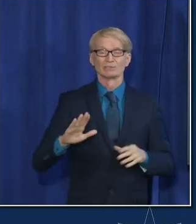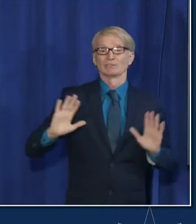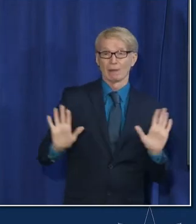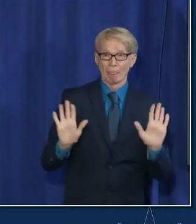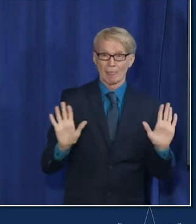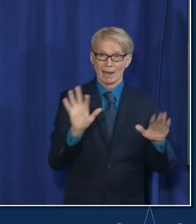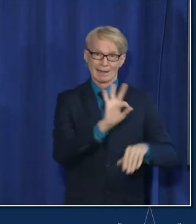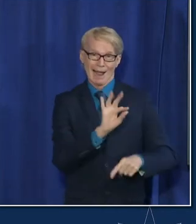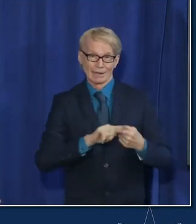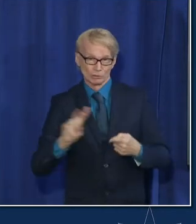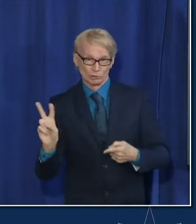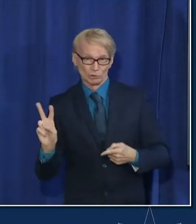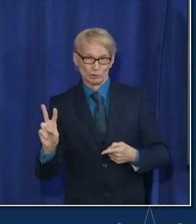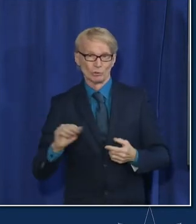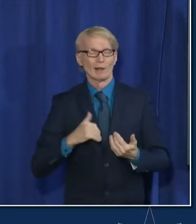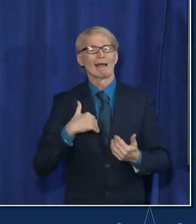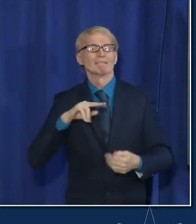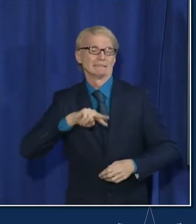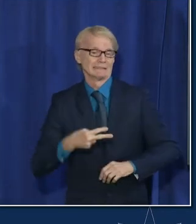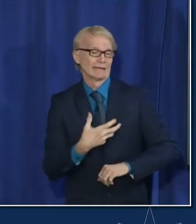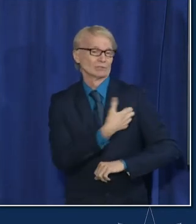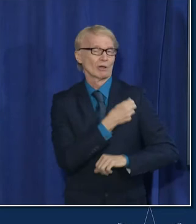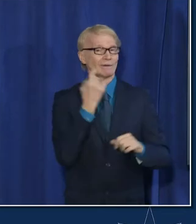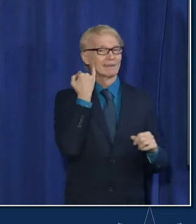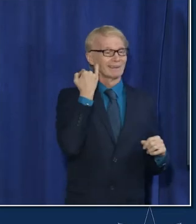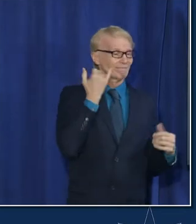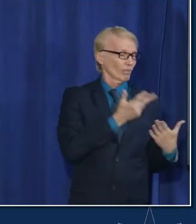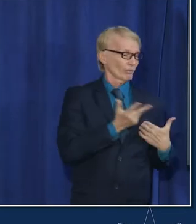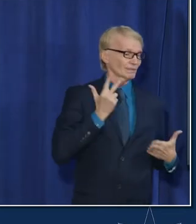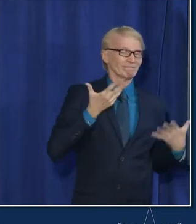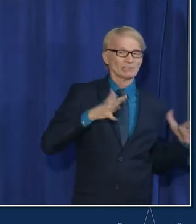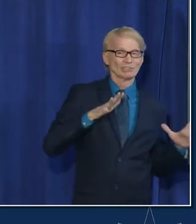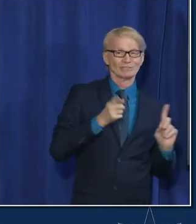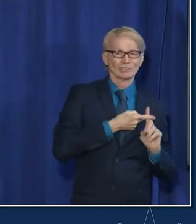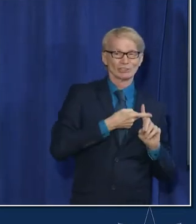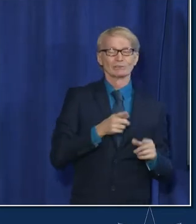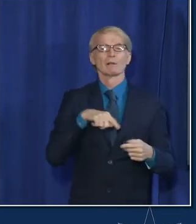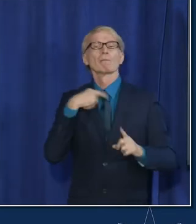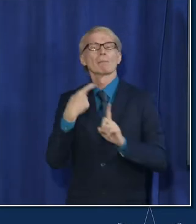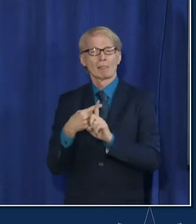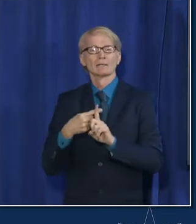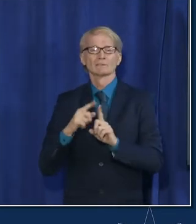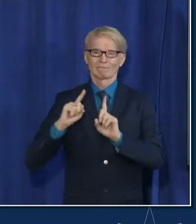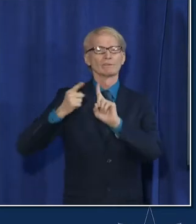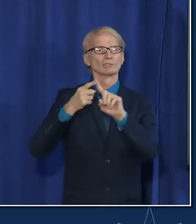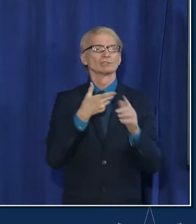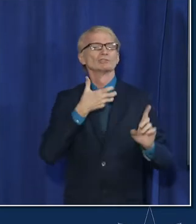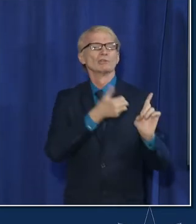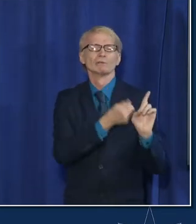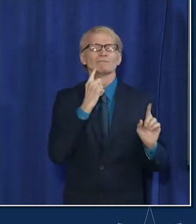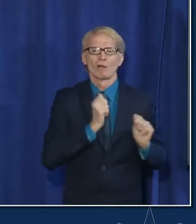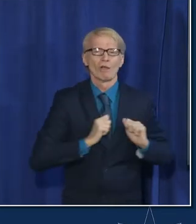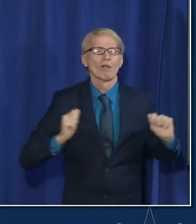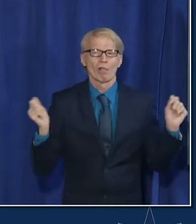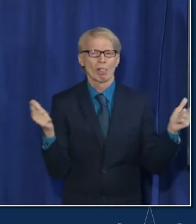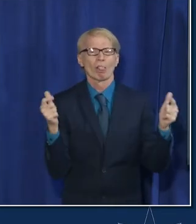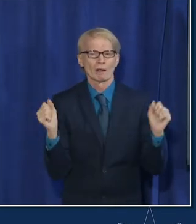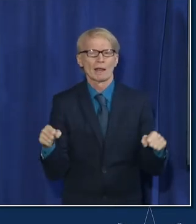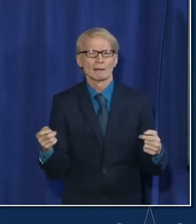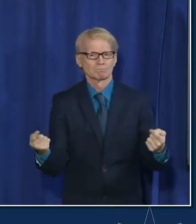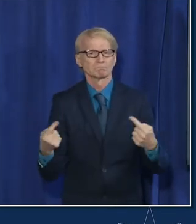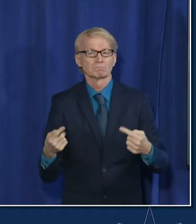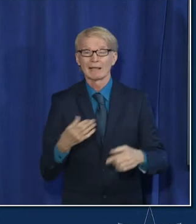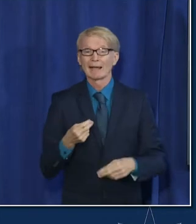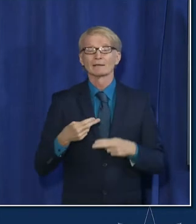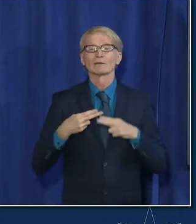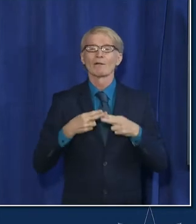nine to two doing second doses for kids that got their first doses as well as of course initial COVID doses for everybody and protect Chicago at